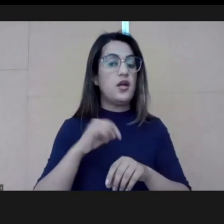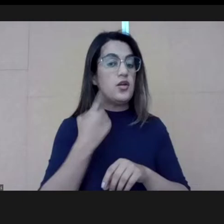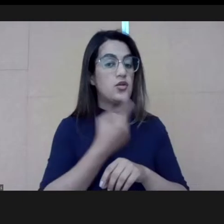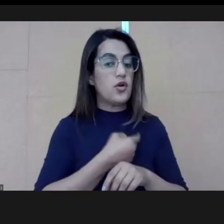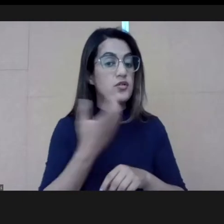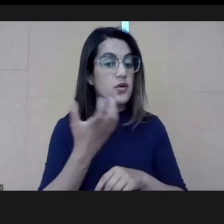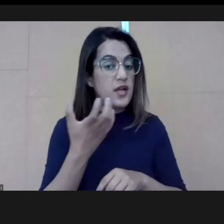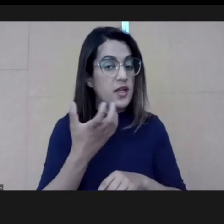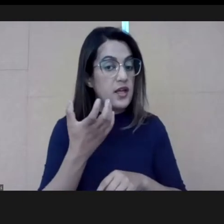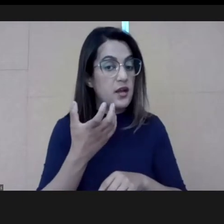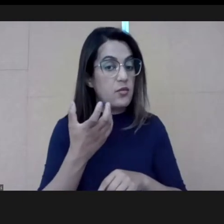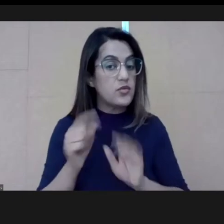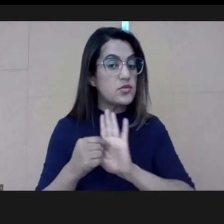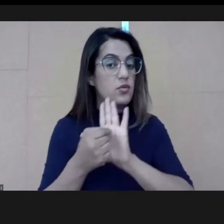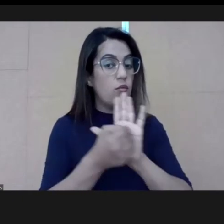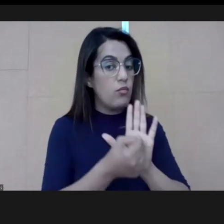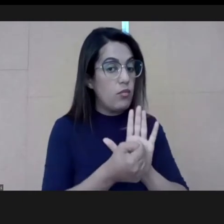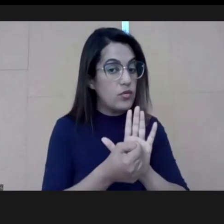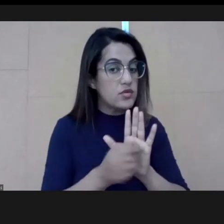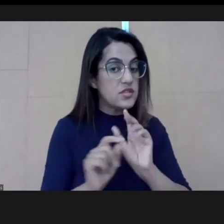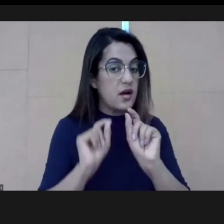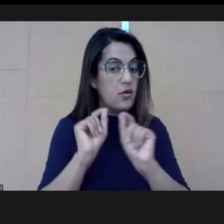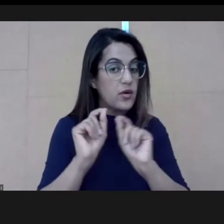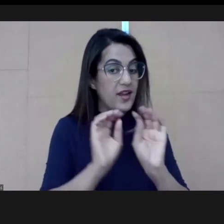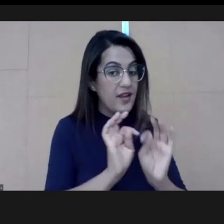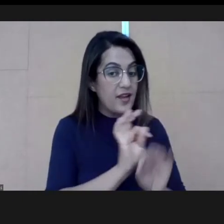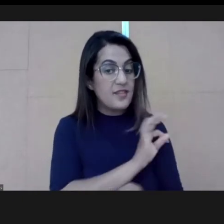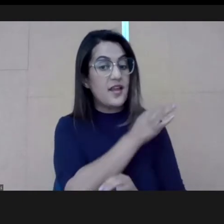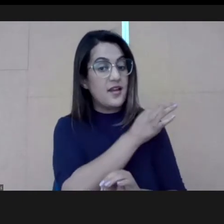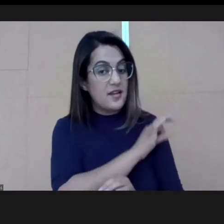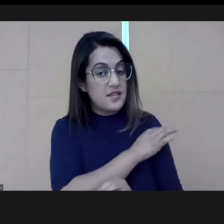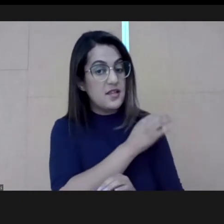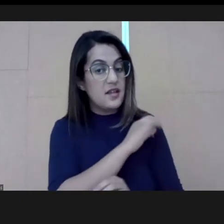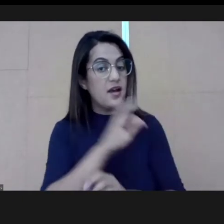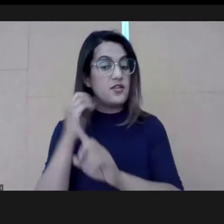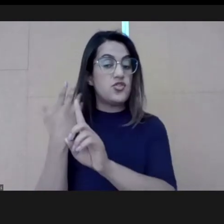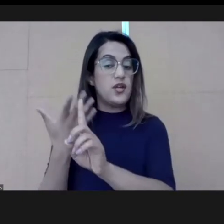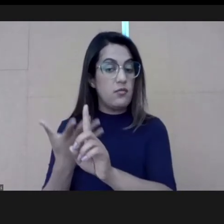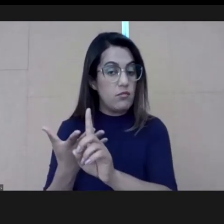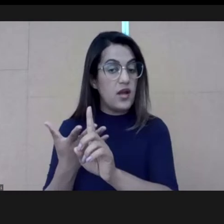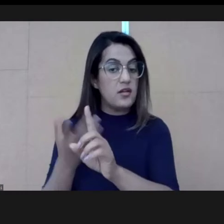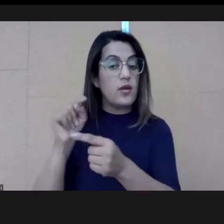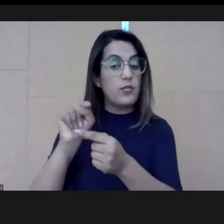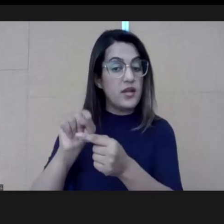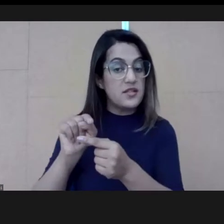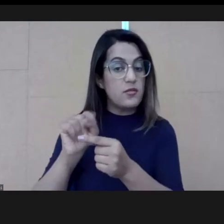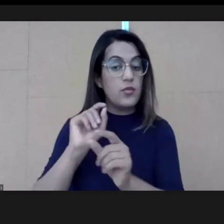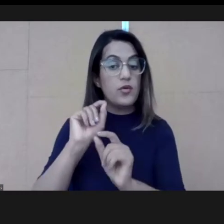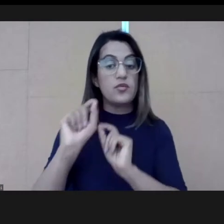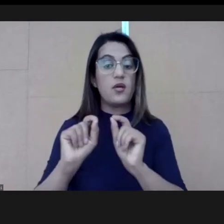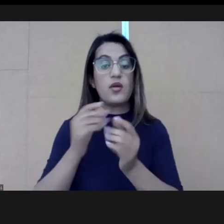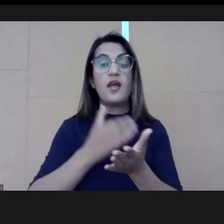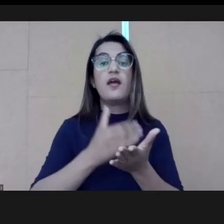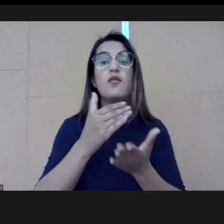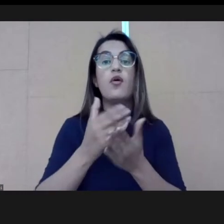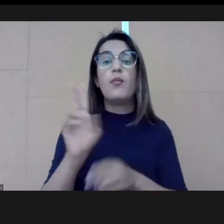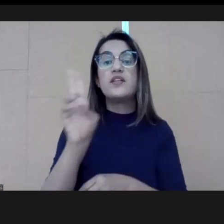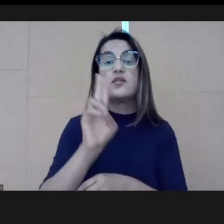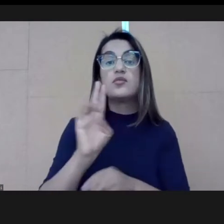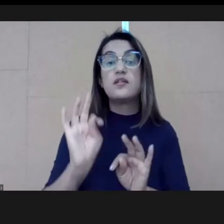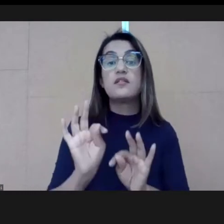We want to raise, raise, more, uh, technicity, merit to this point,